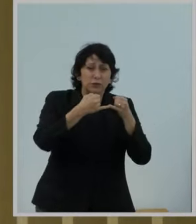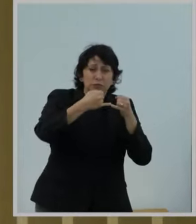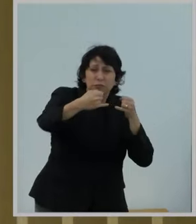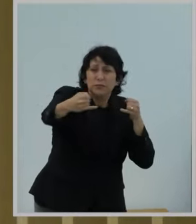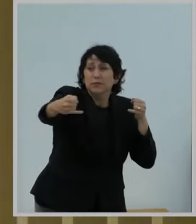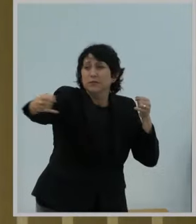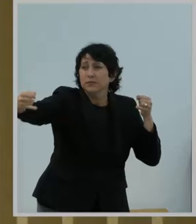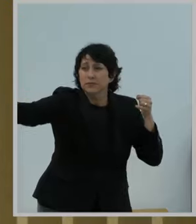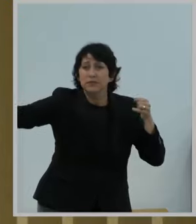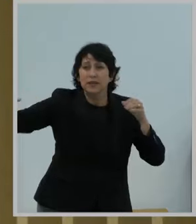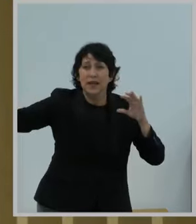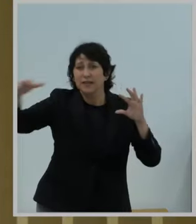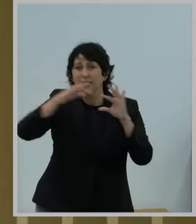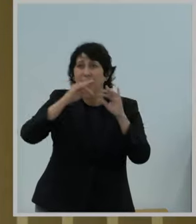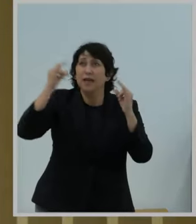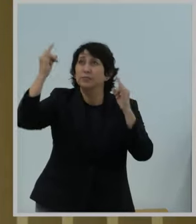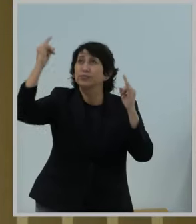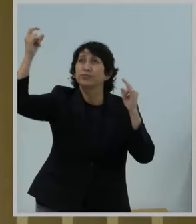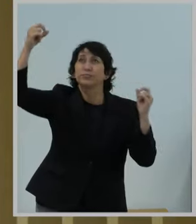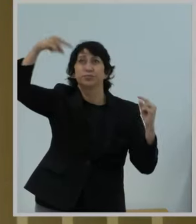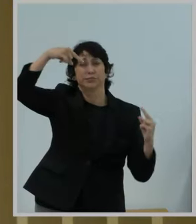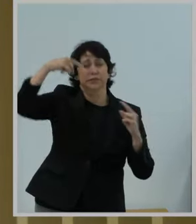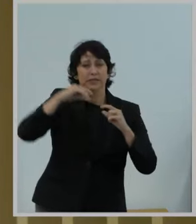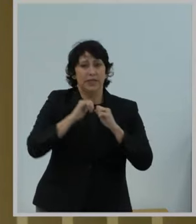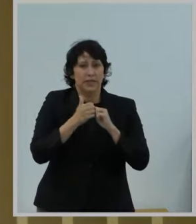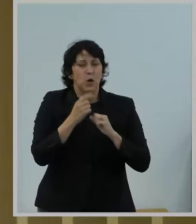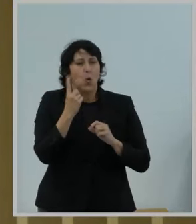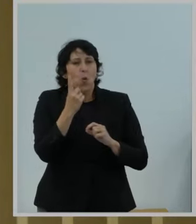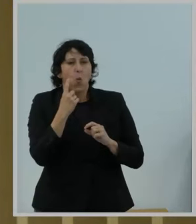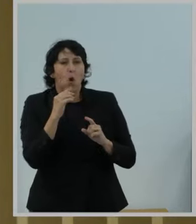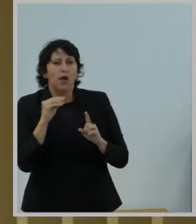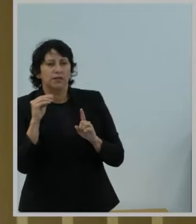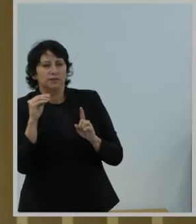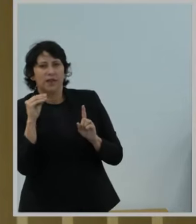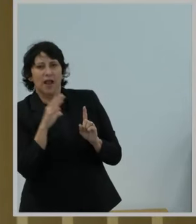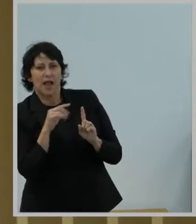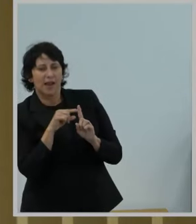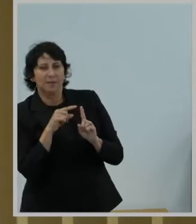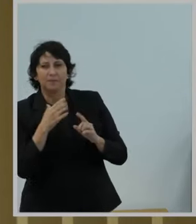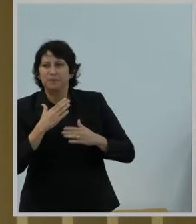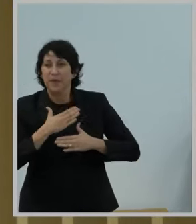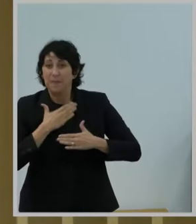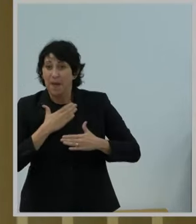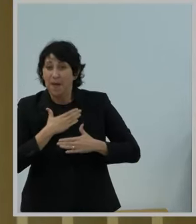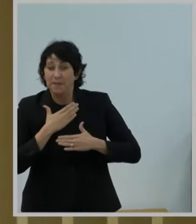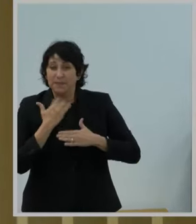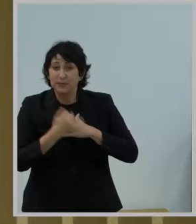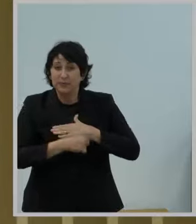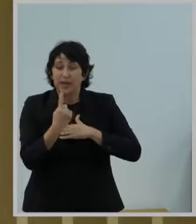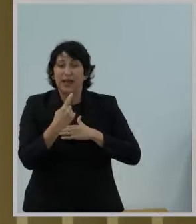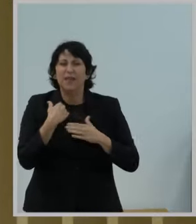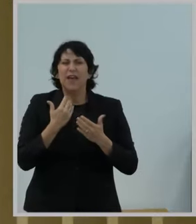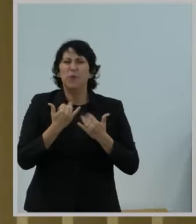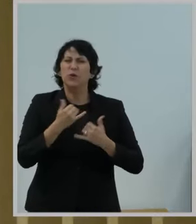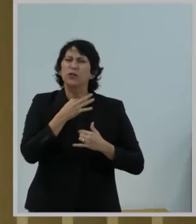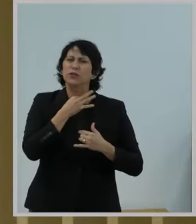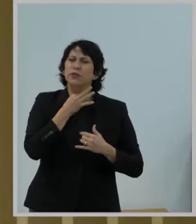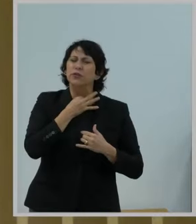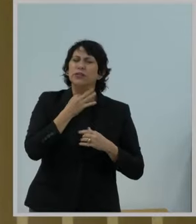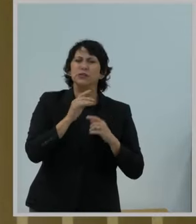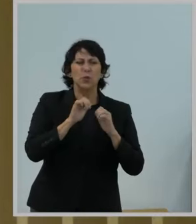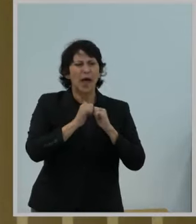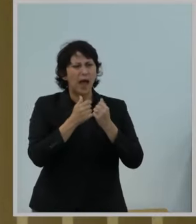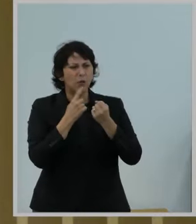challenge. One thing that I will highlight from my from my longer statement is I am glad today that we're asking questions on how to support